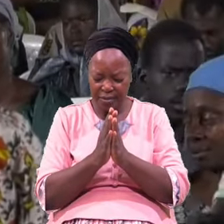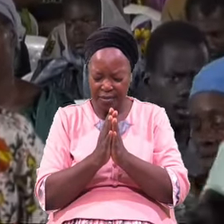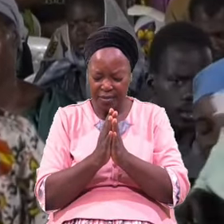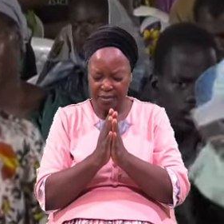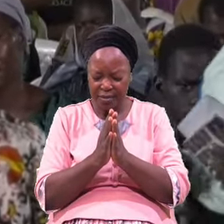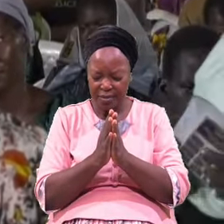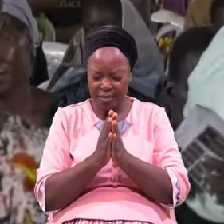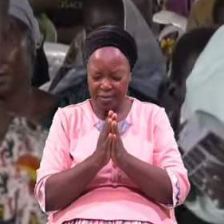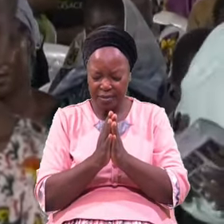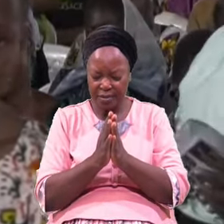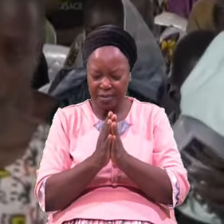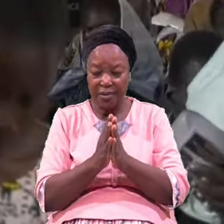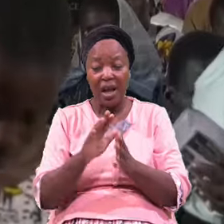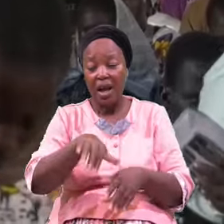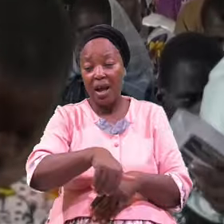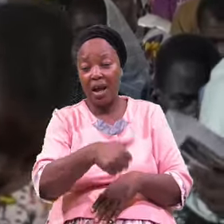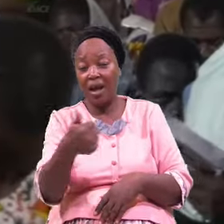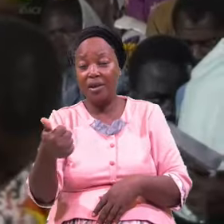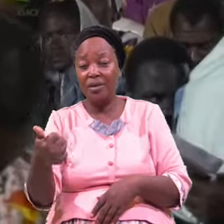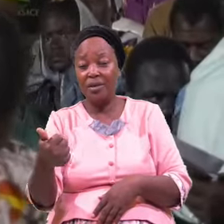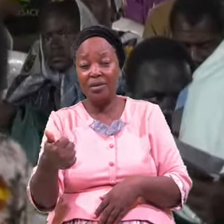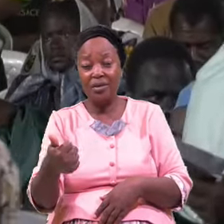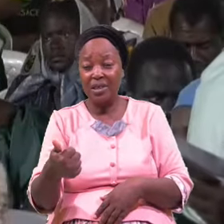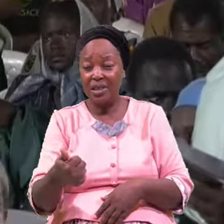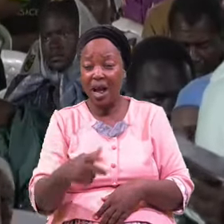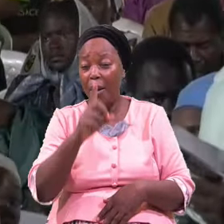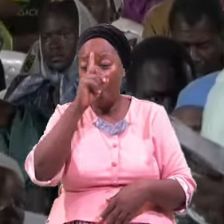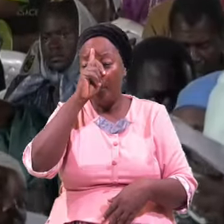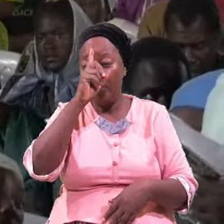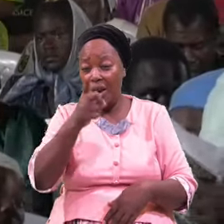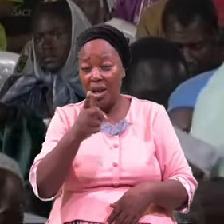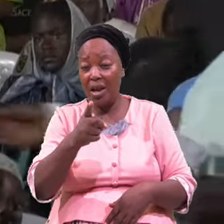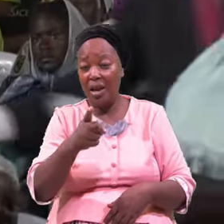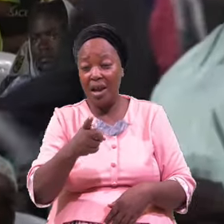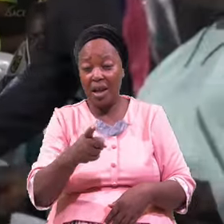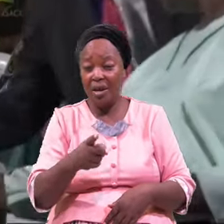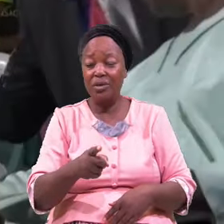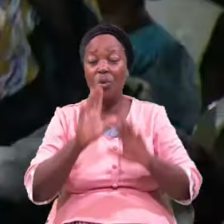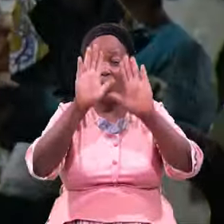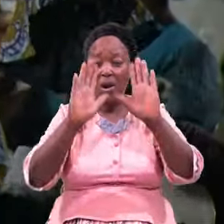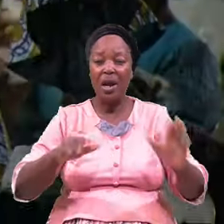Another Brilliant And Vibrant Amen